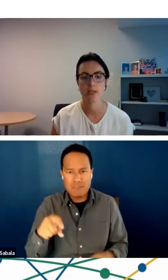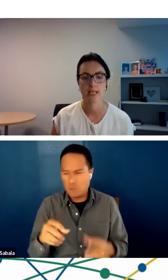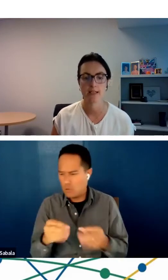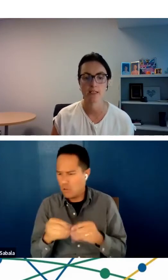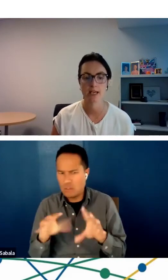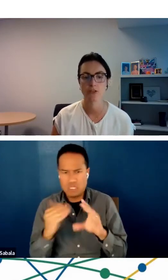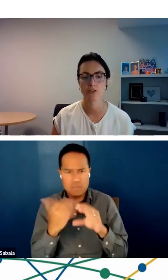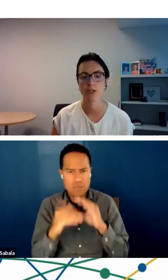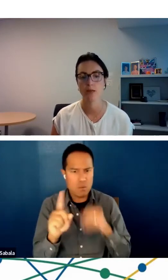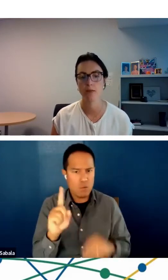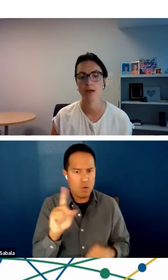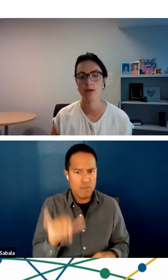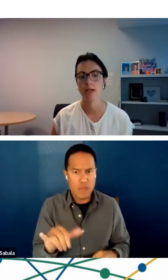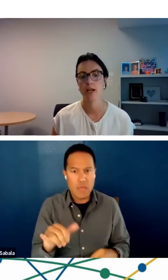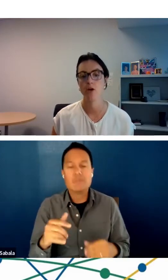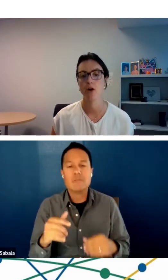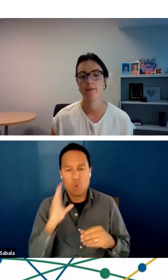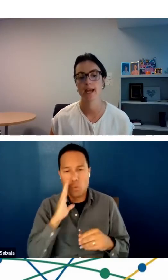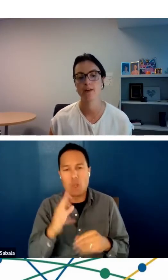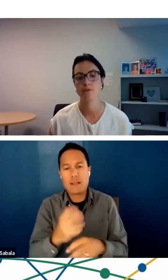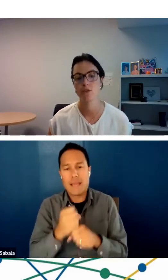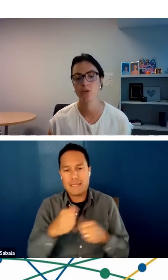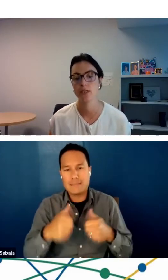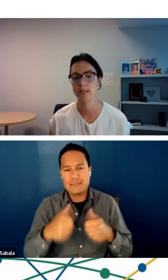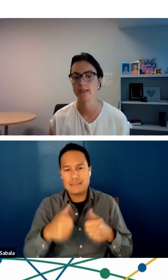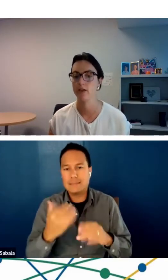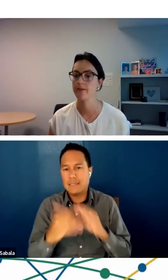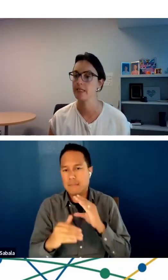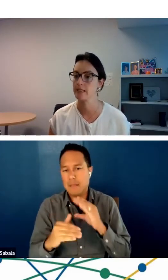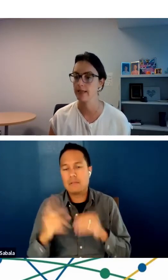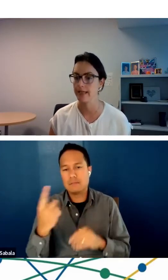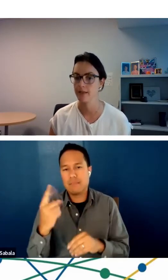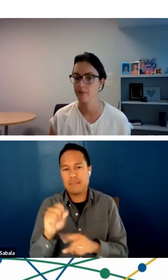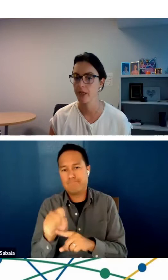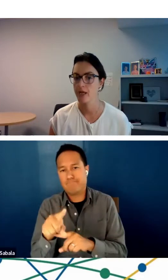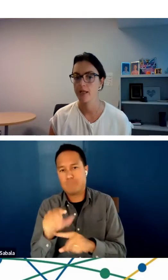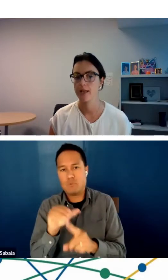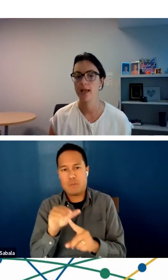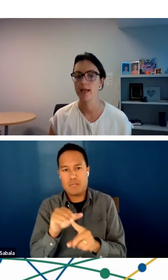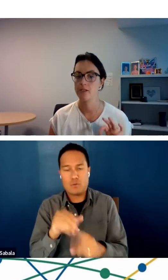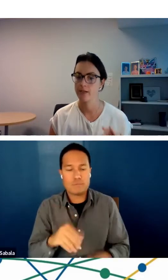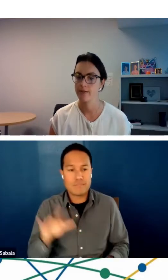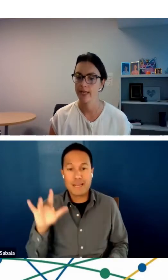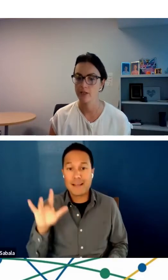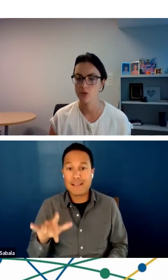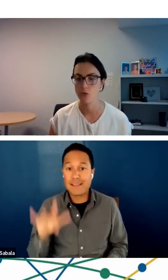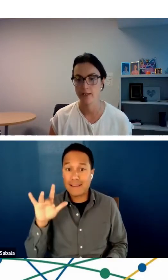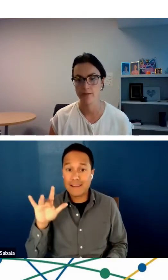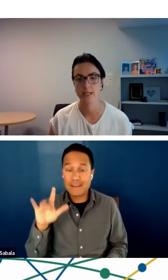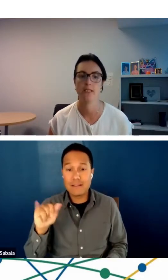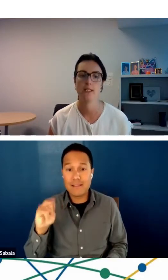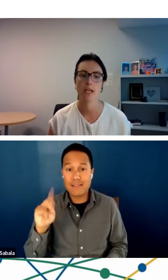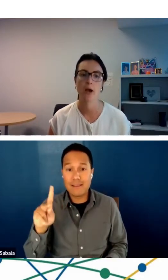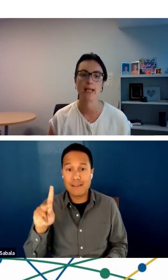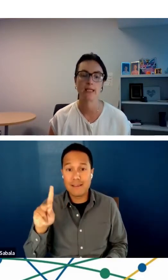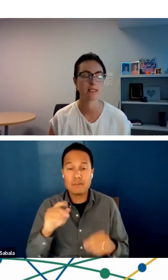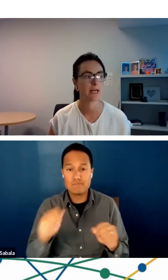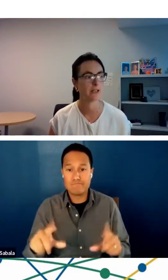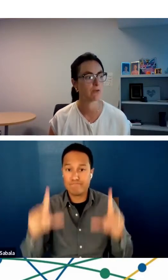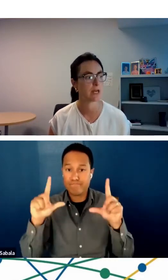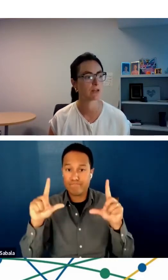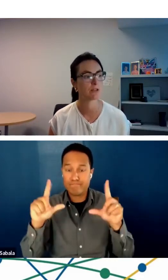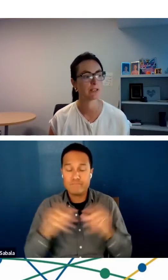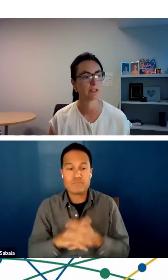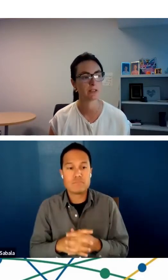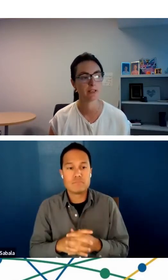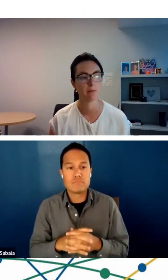So they get a text or an email and all they have to do is click on this link and they can join the visit. Now, I can